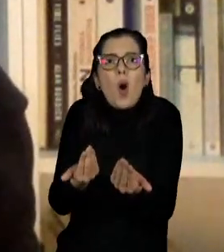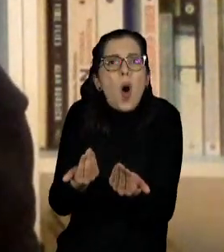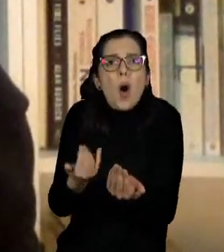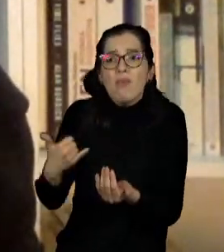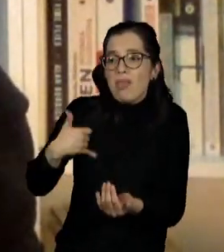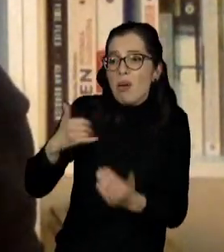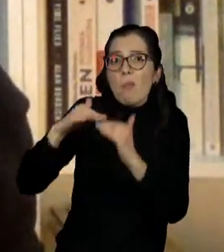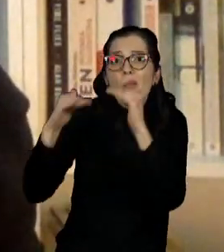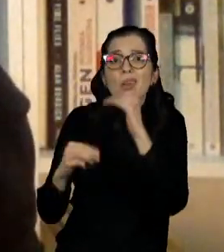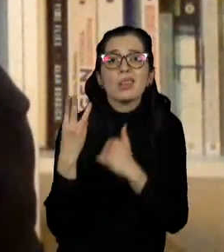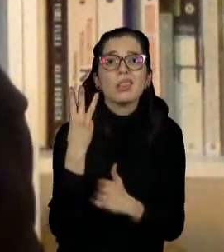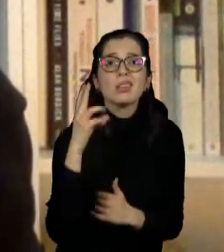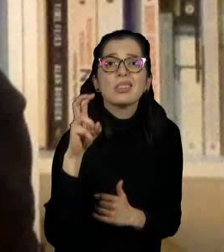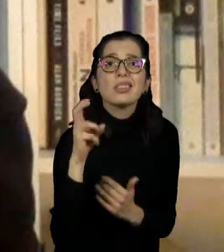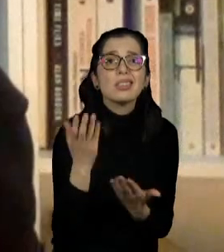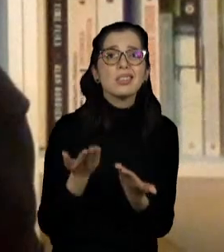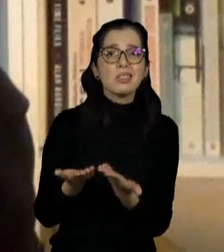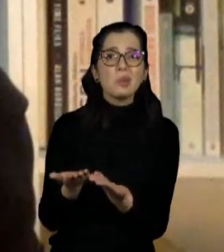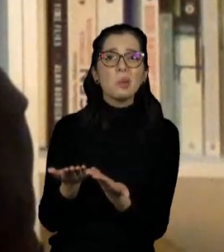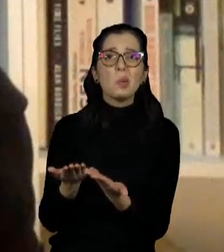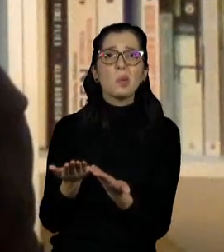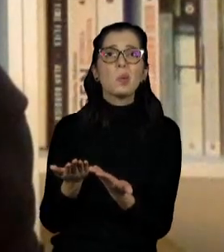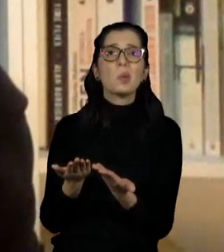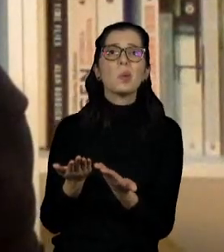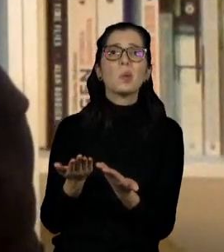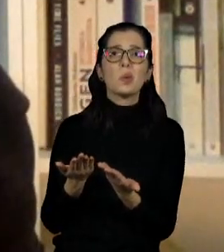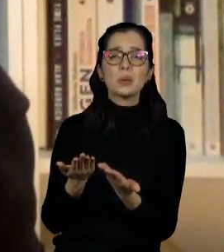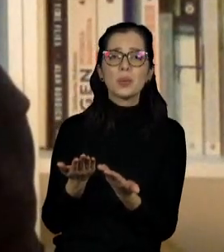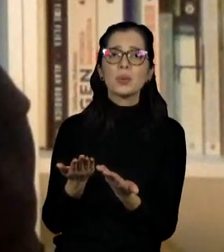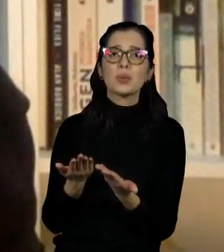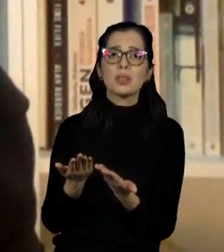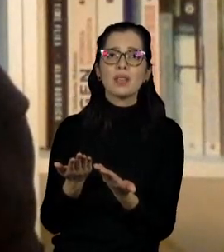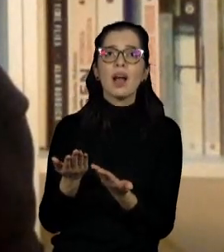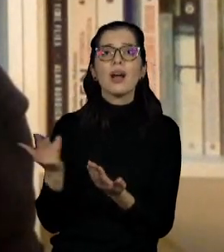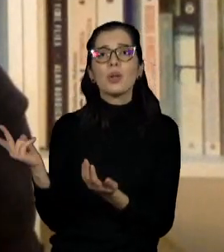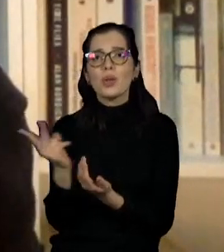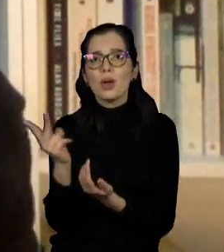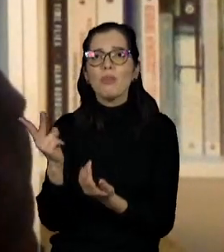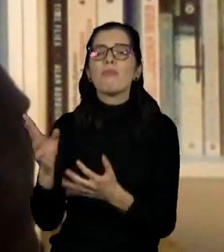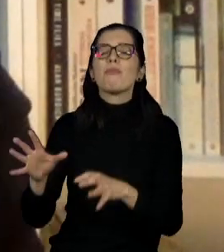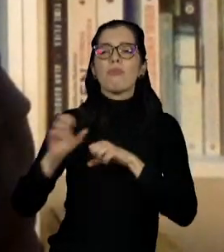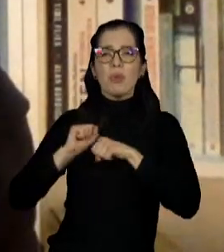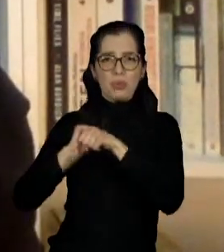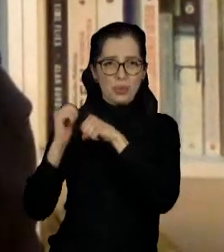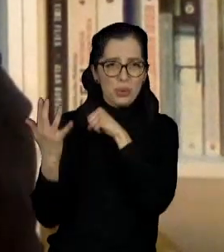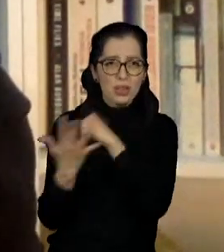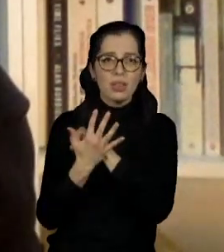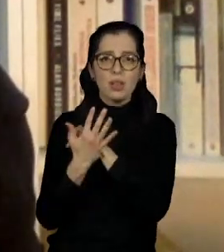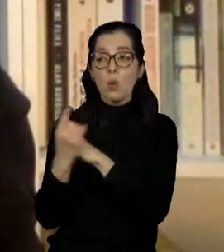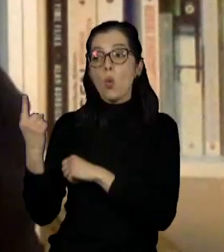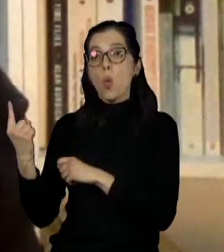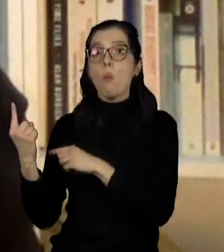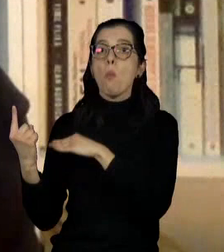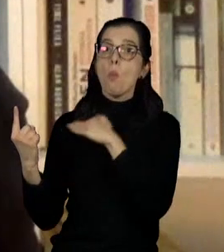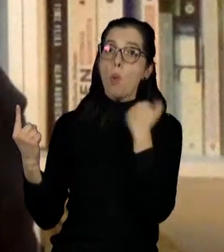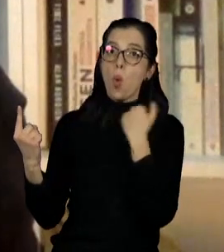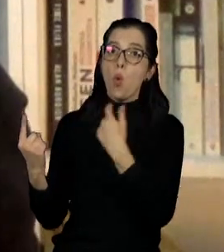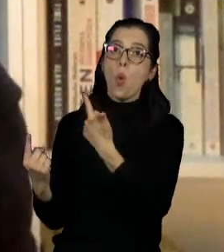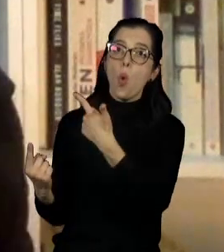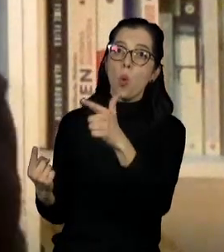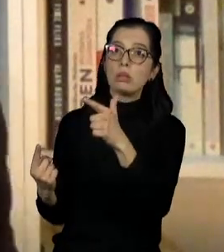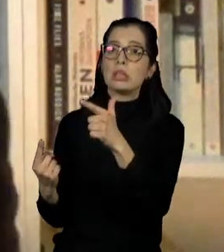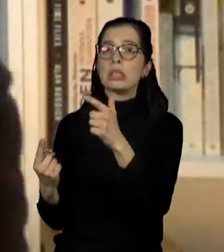very severe. They were both young, under 35, and both the brothers developed severe COVID. In fact, one of them died. One of the four